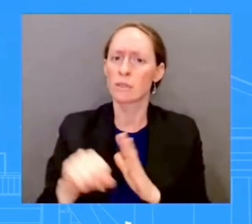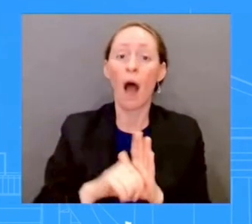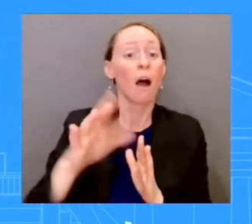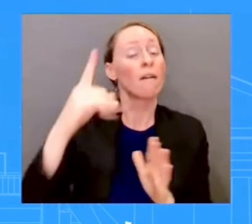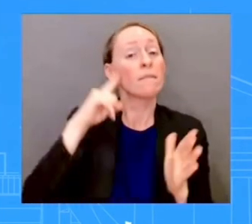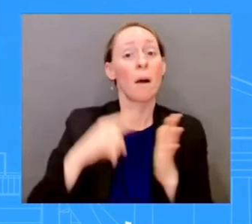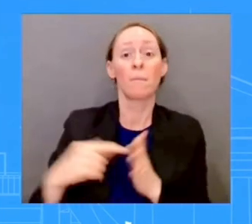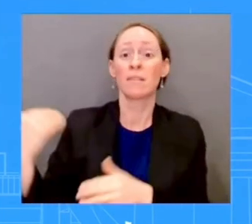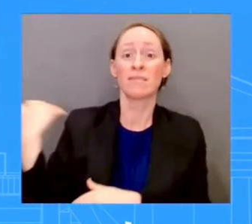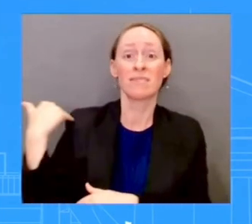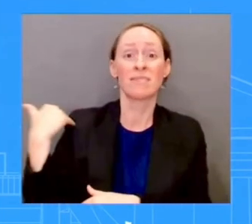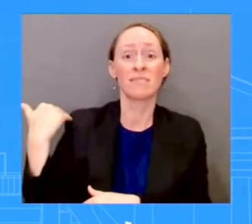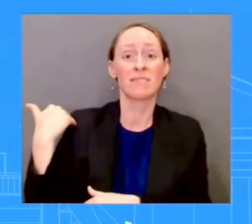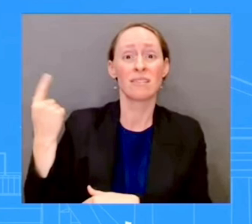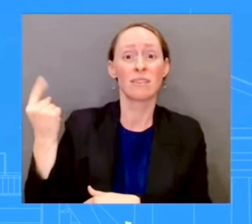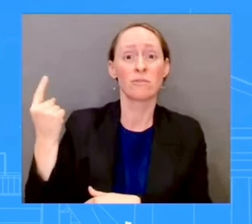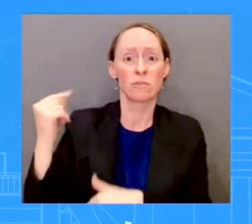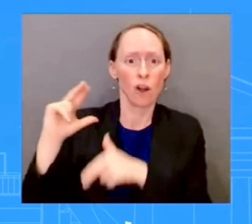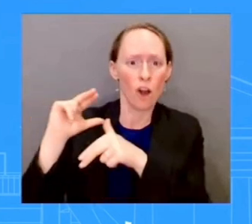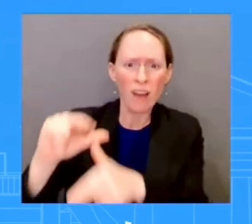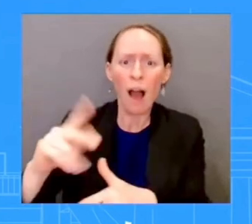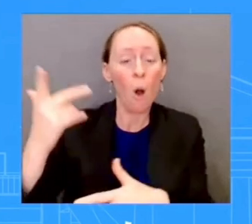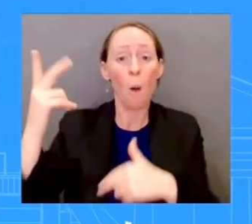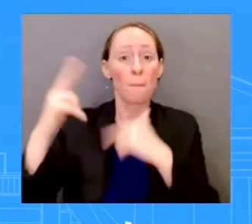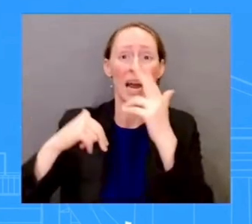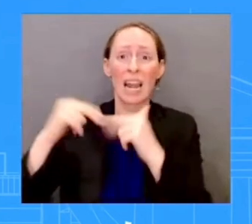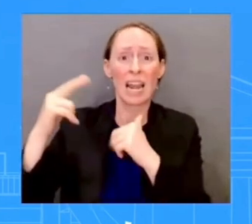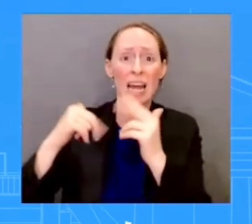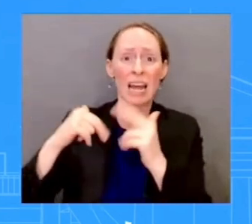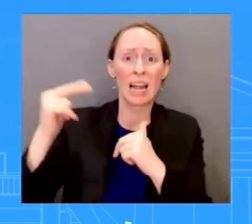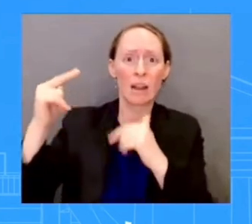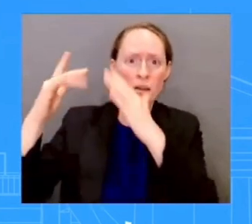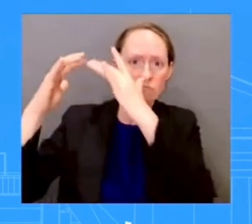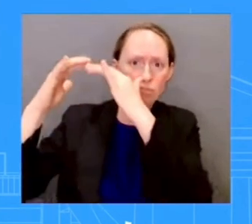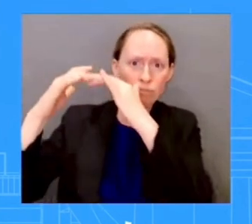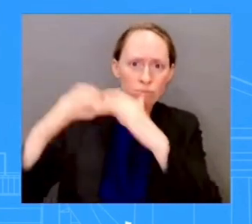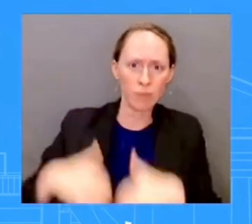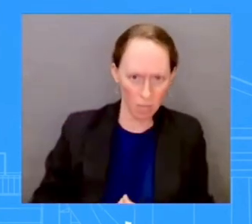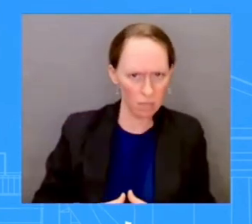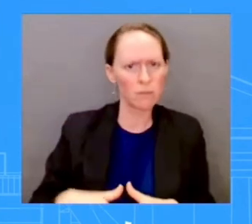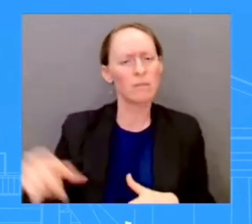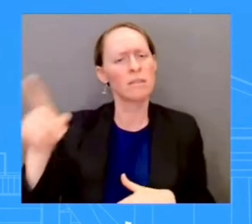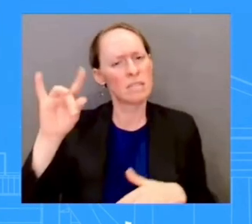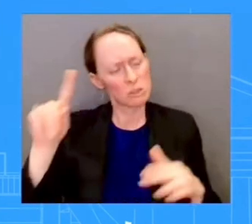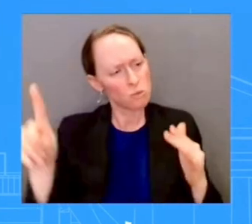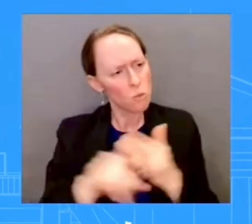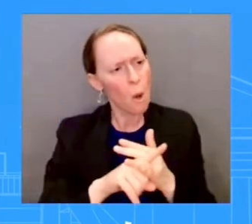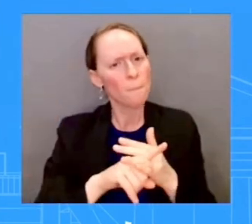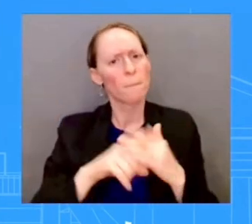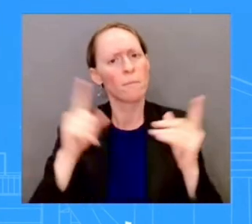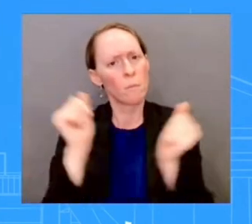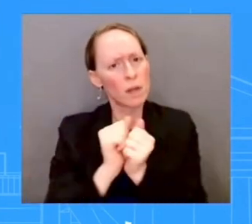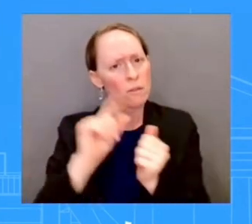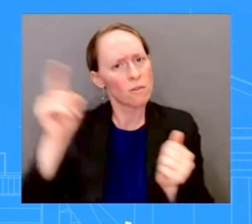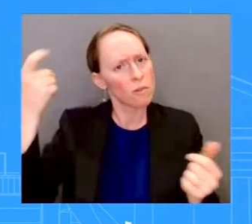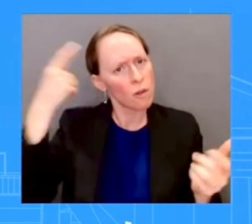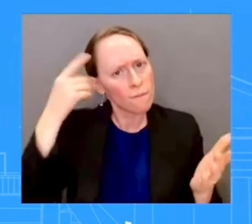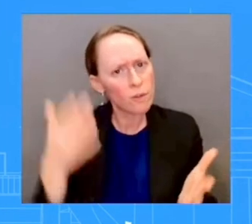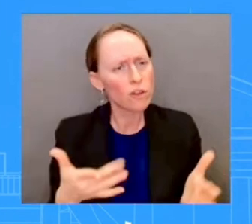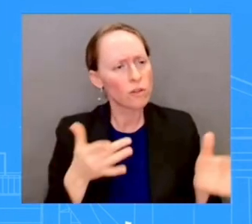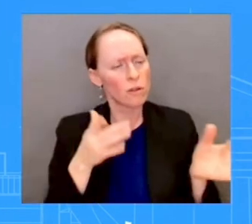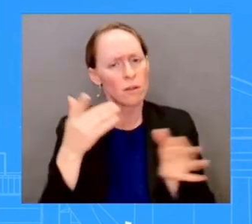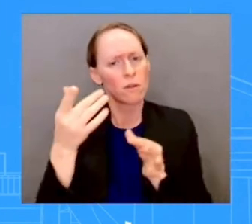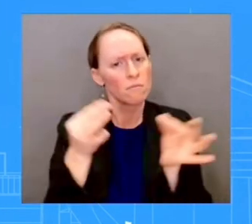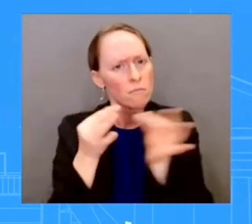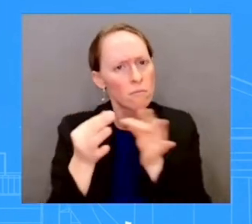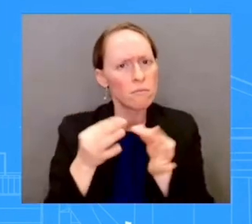often they'll meet, have a briefing from the emergency responders. It can be in the open, as it was from the hurricane last year. It could